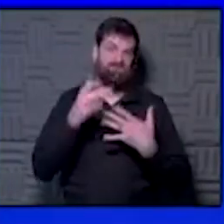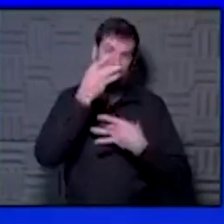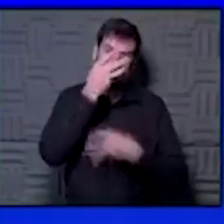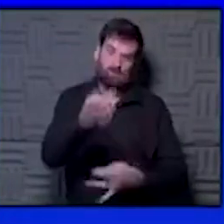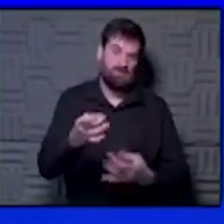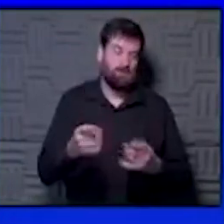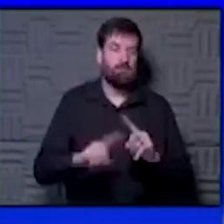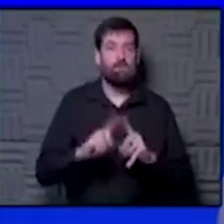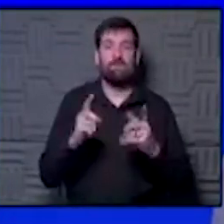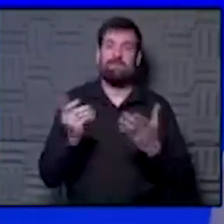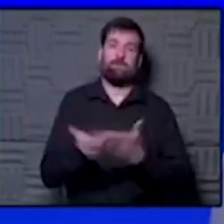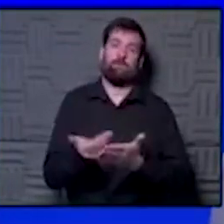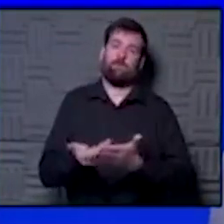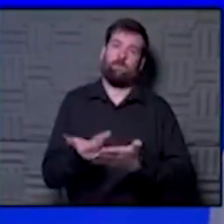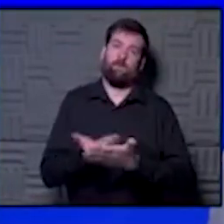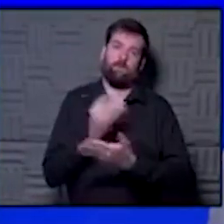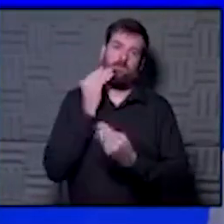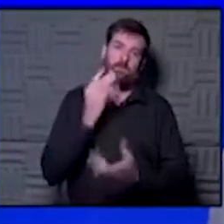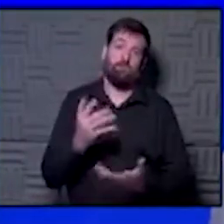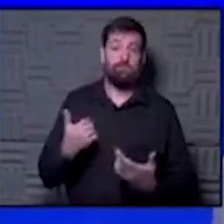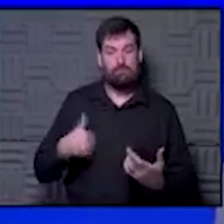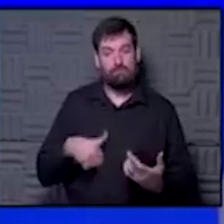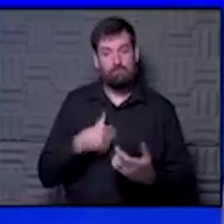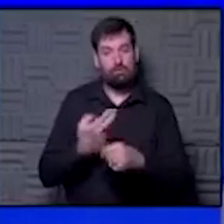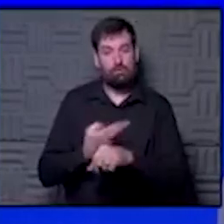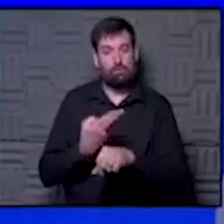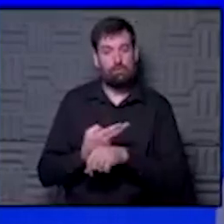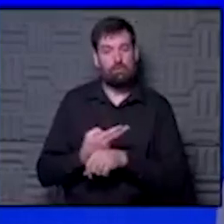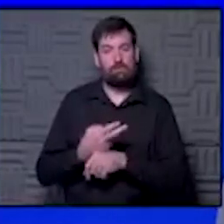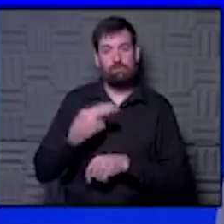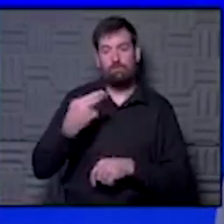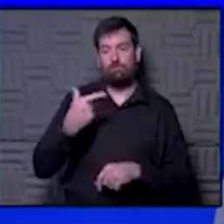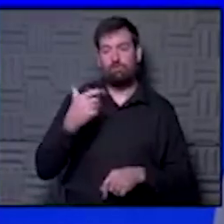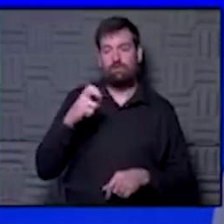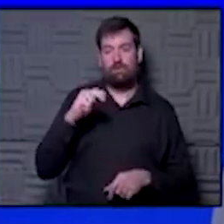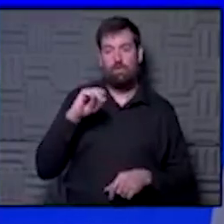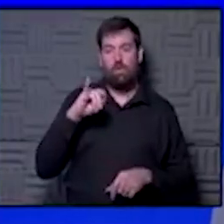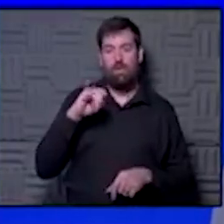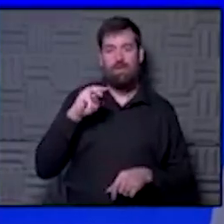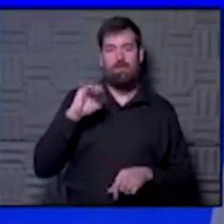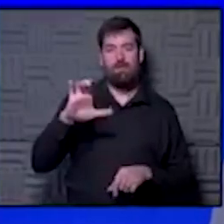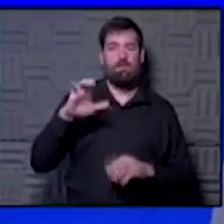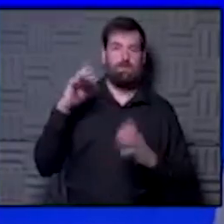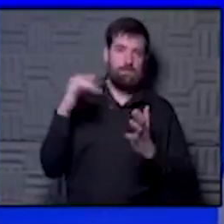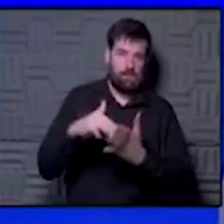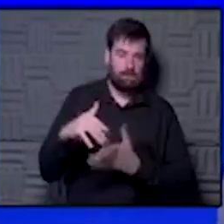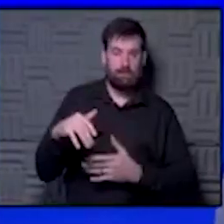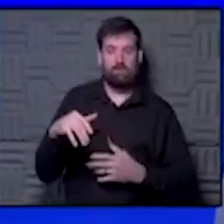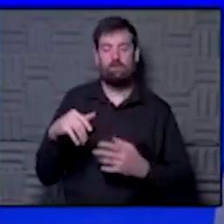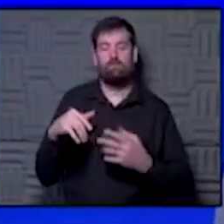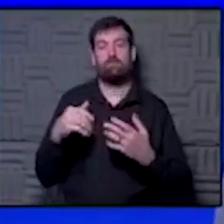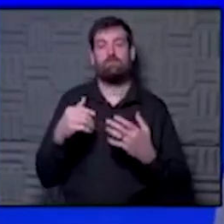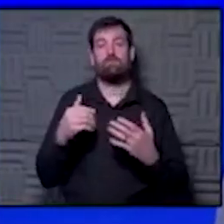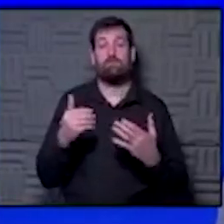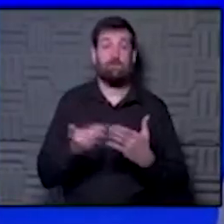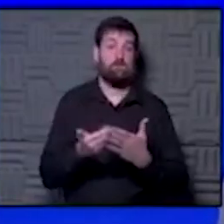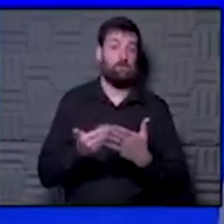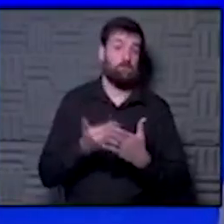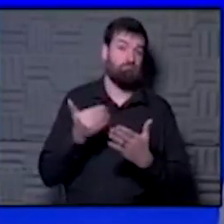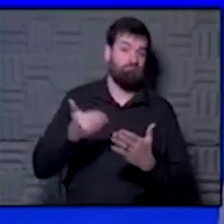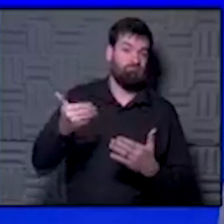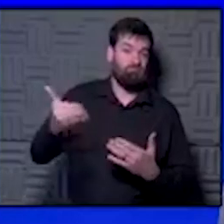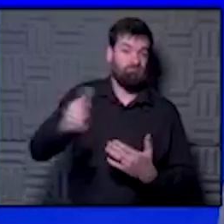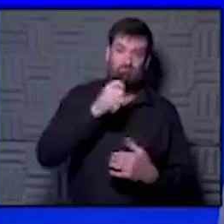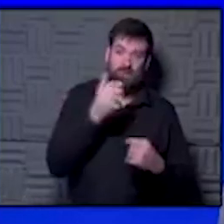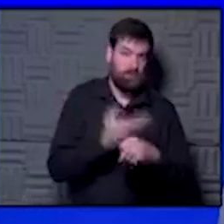findings. It's still very new. We are, you know, using these genomic studies now on a new basis that we